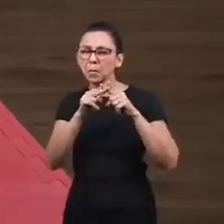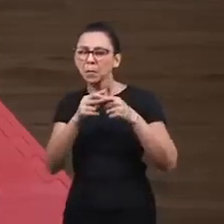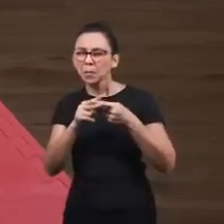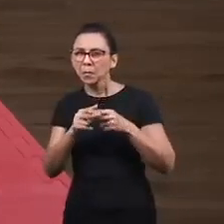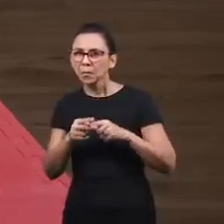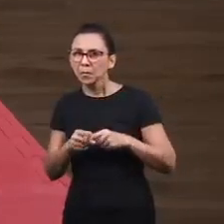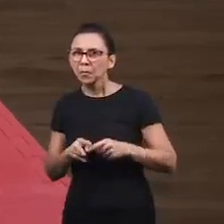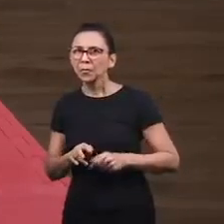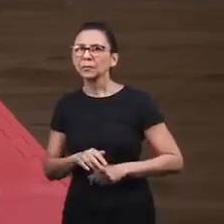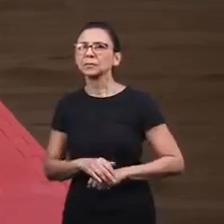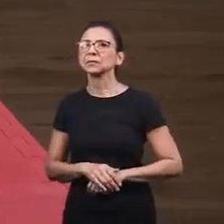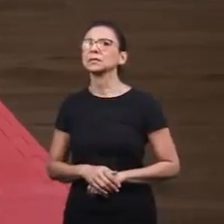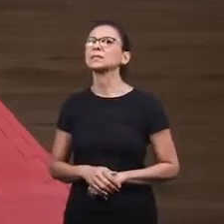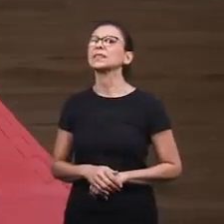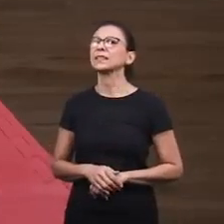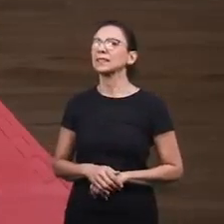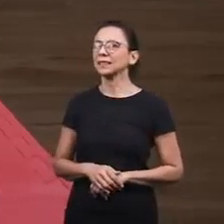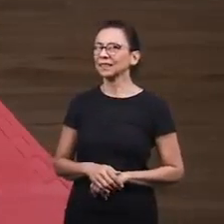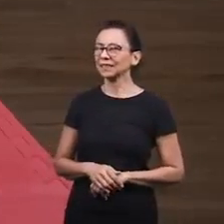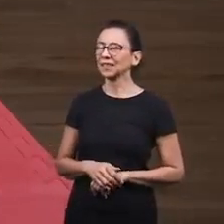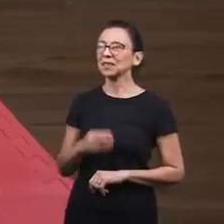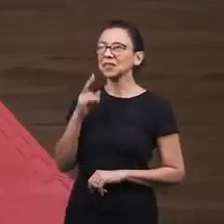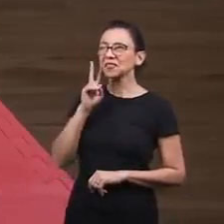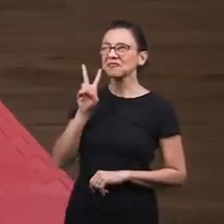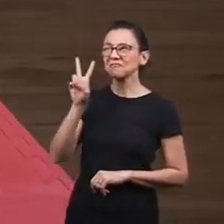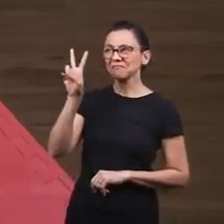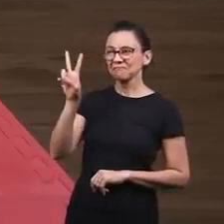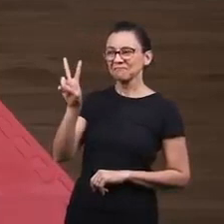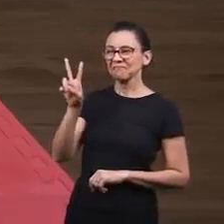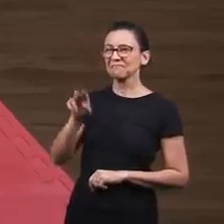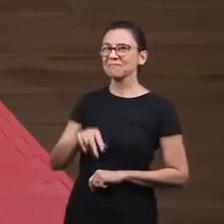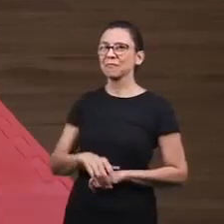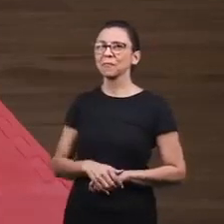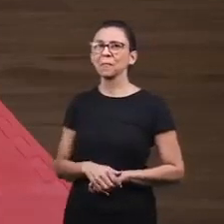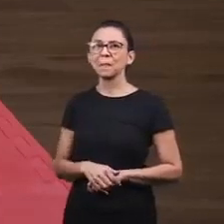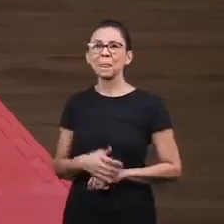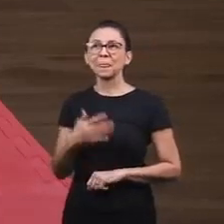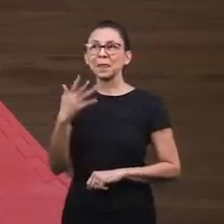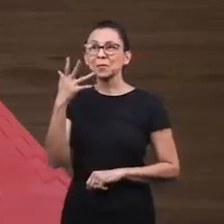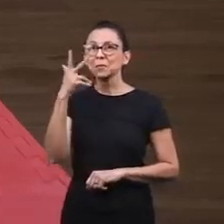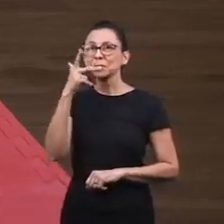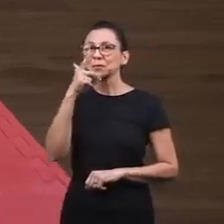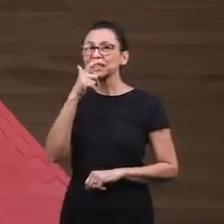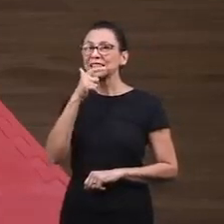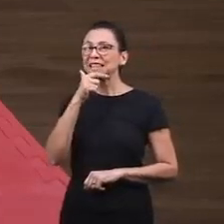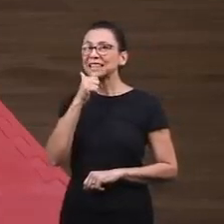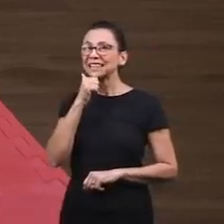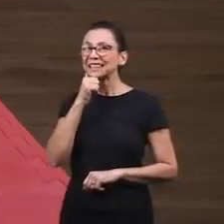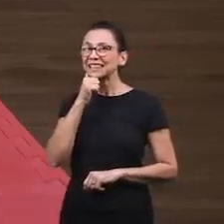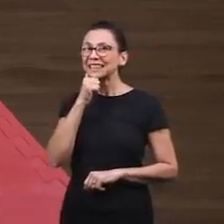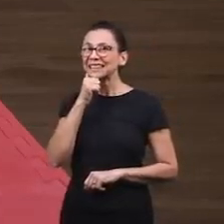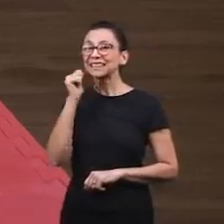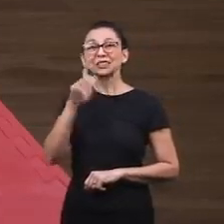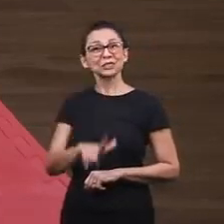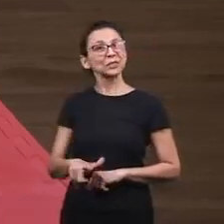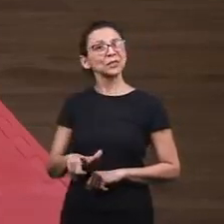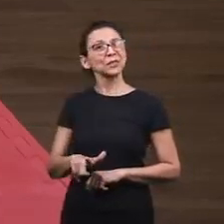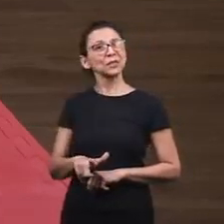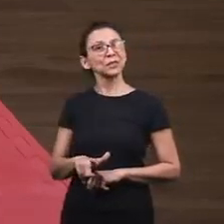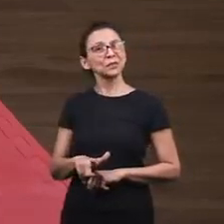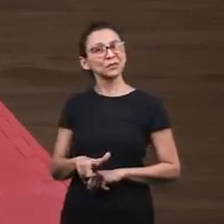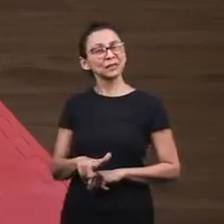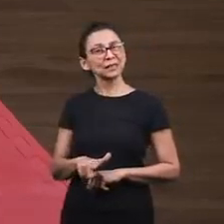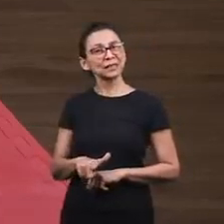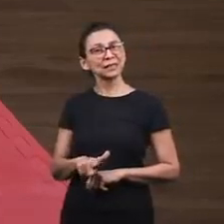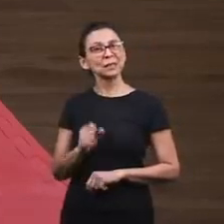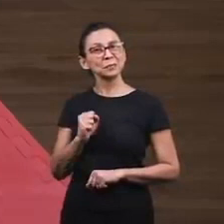I'm going to fix it. I'm going to restore it. And this house is going to be perfect